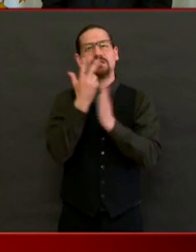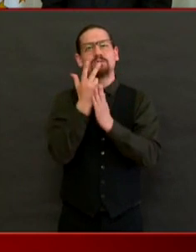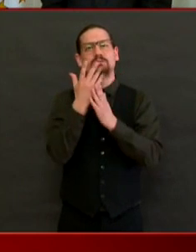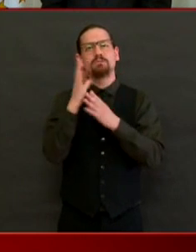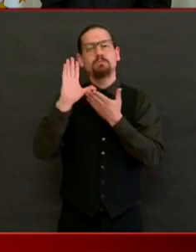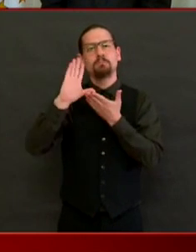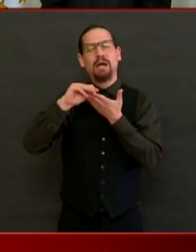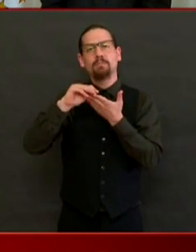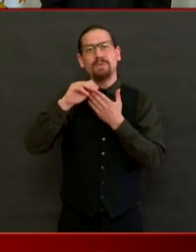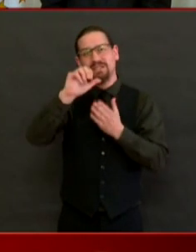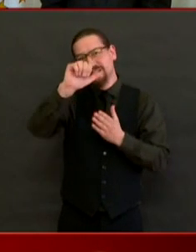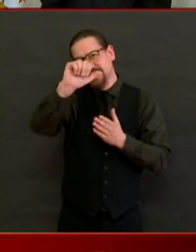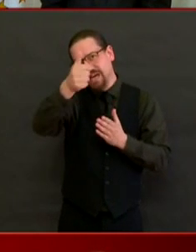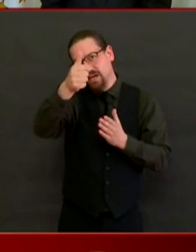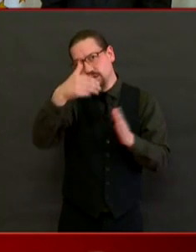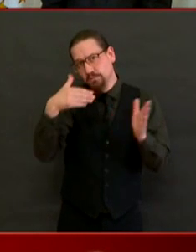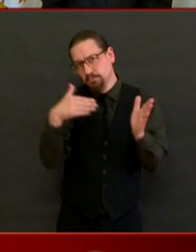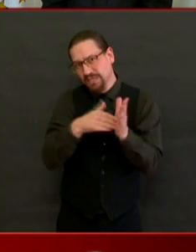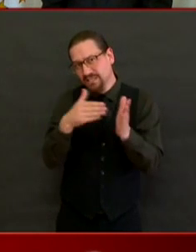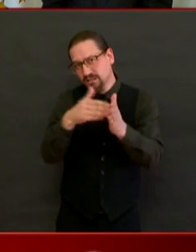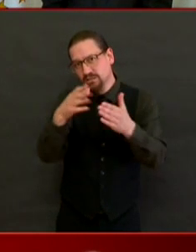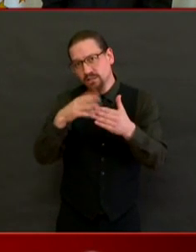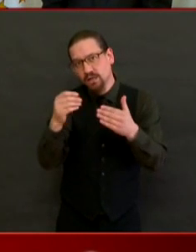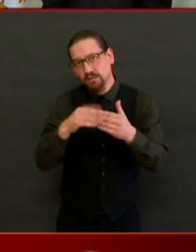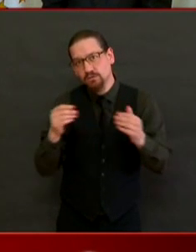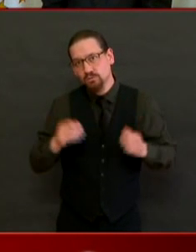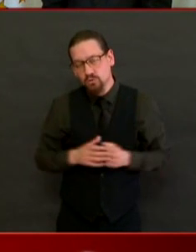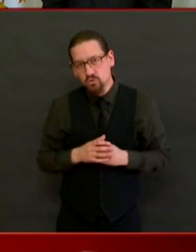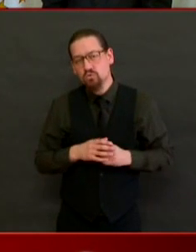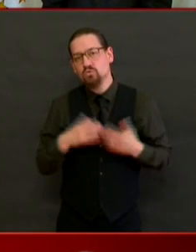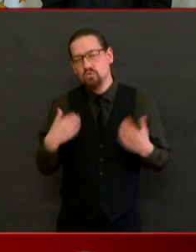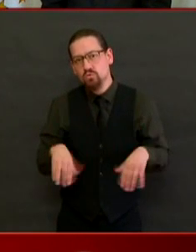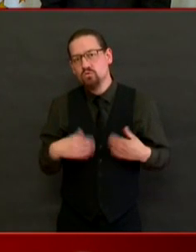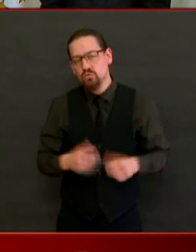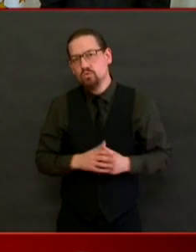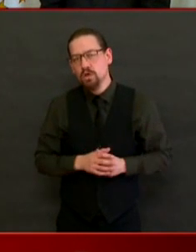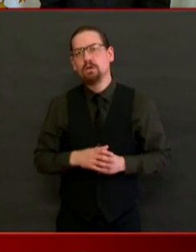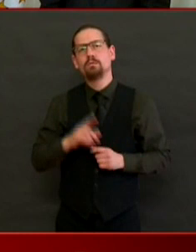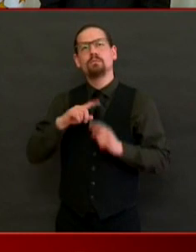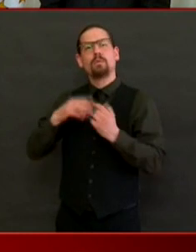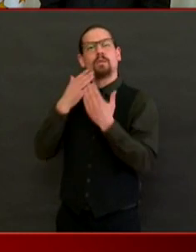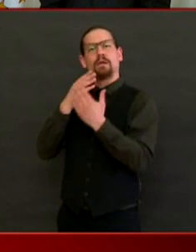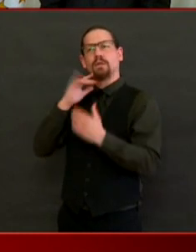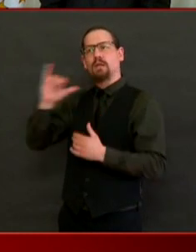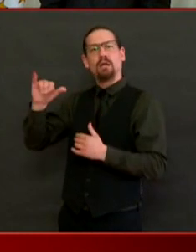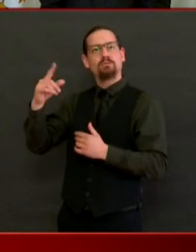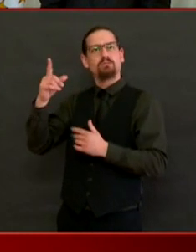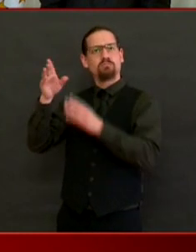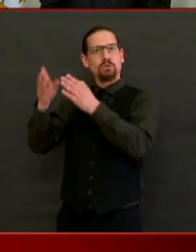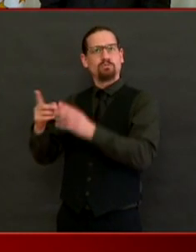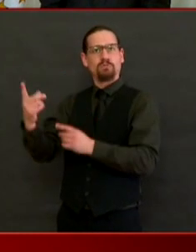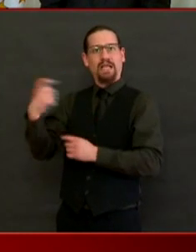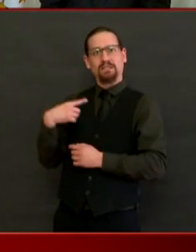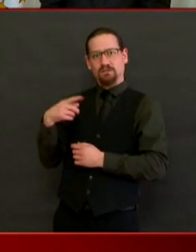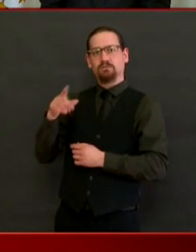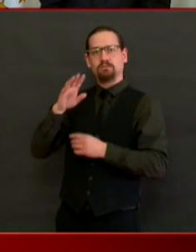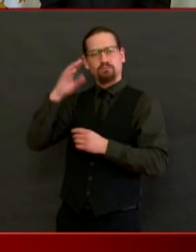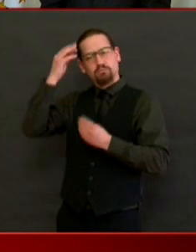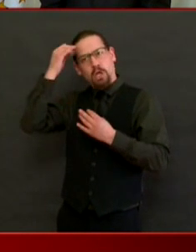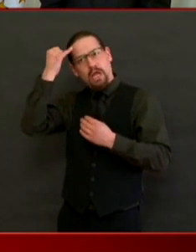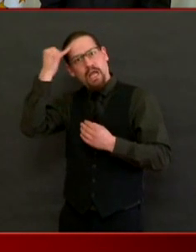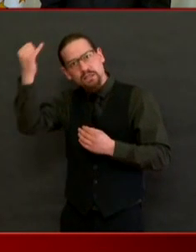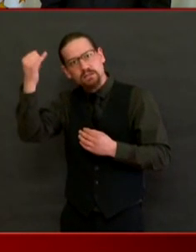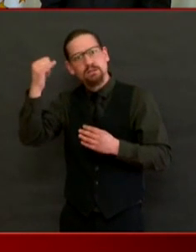thank you for your, that's a kind thought, and we will look at it. In the meantime, I'm also hard at work trying to find other